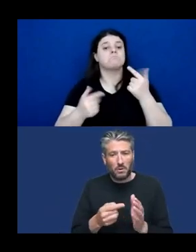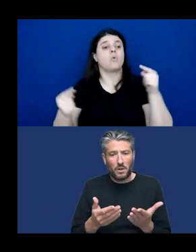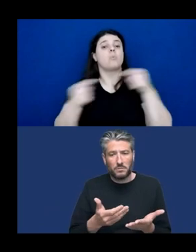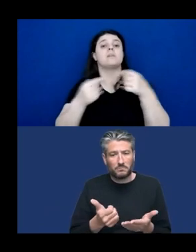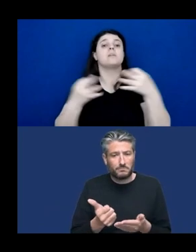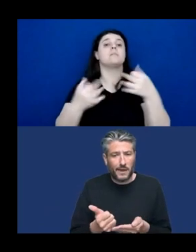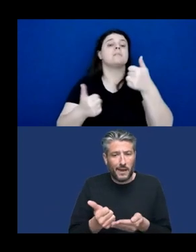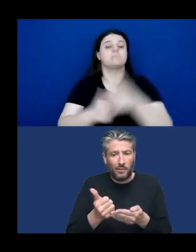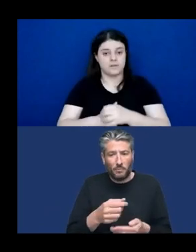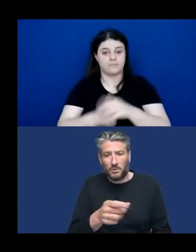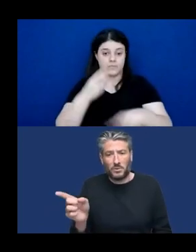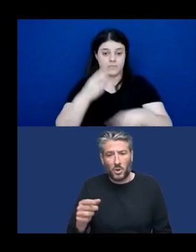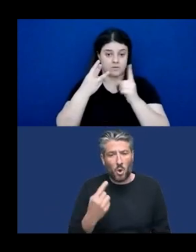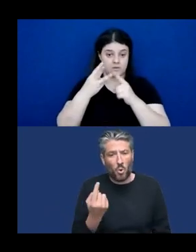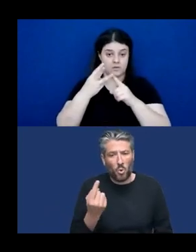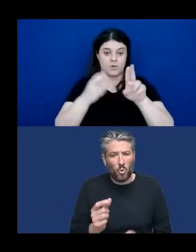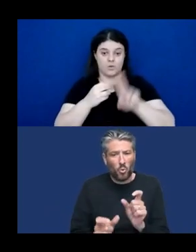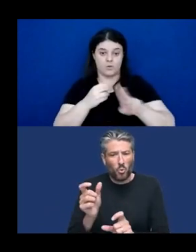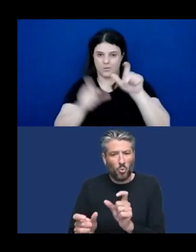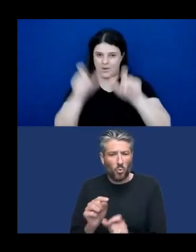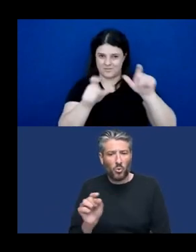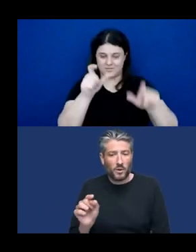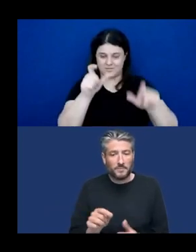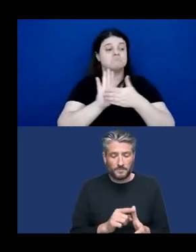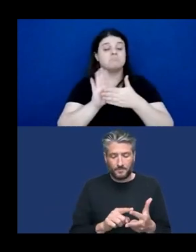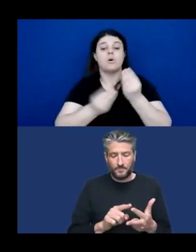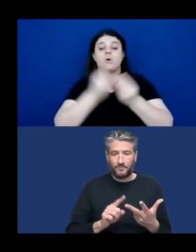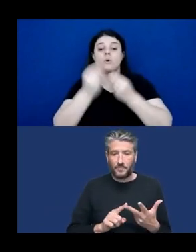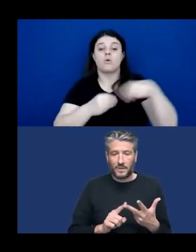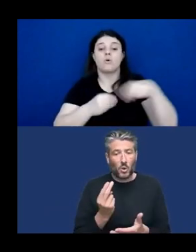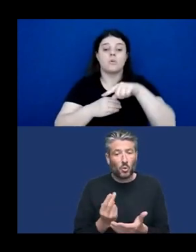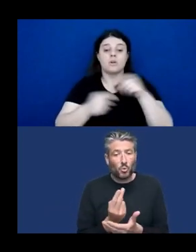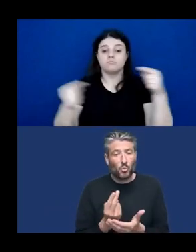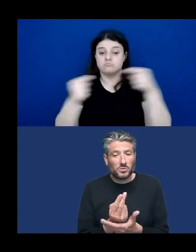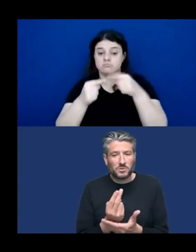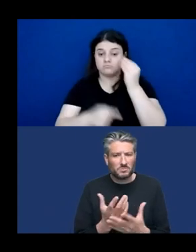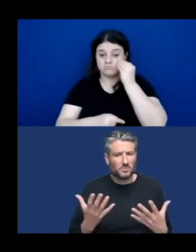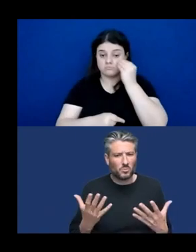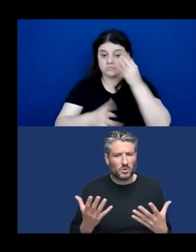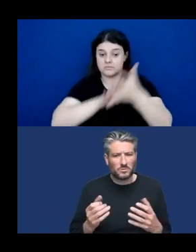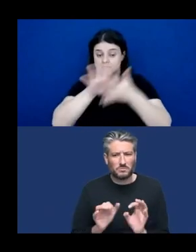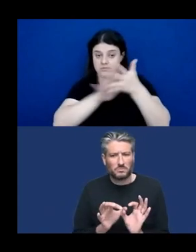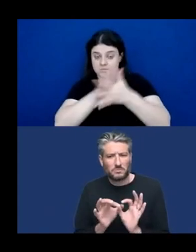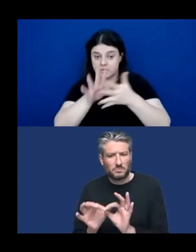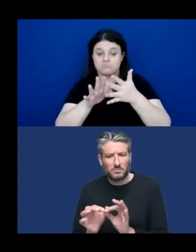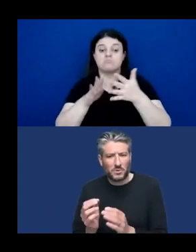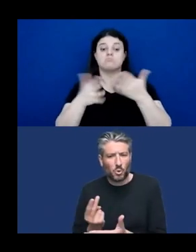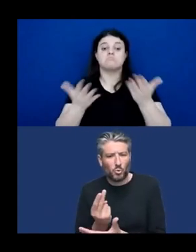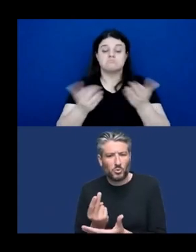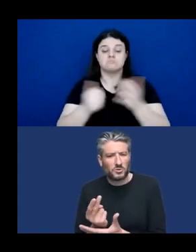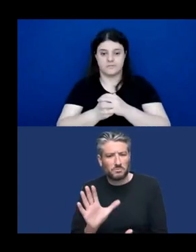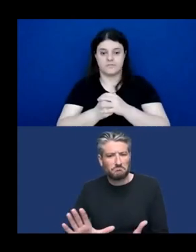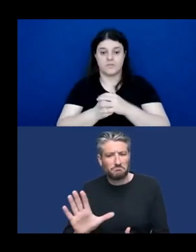Three, use cases. What use cases or end applications? Do sign language data sets enable? Four,